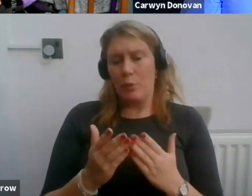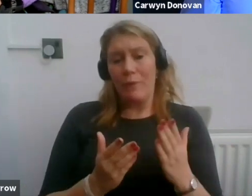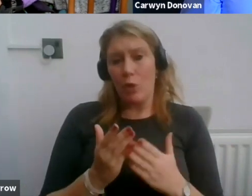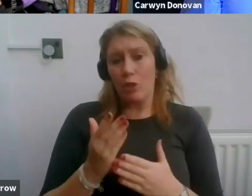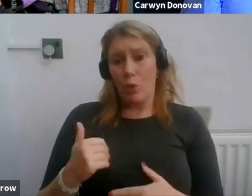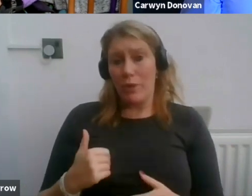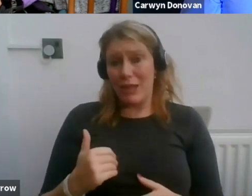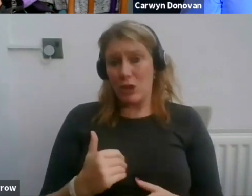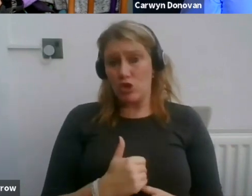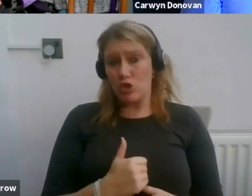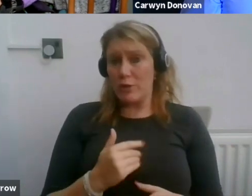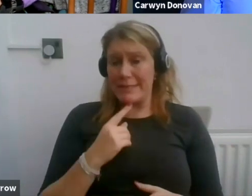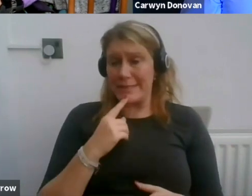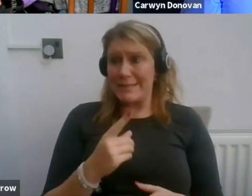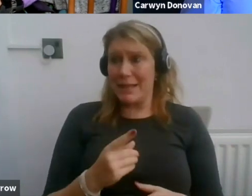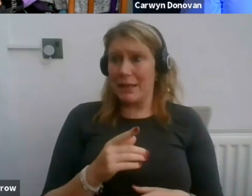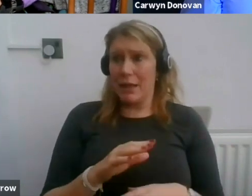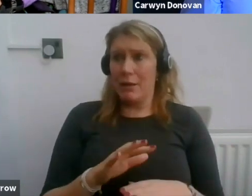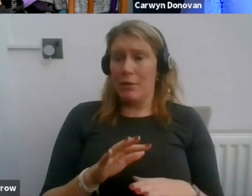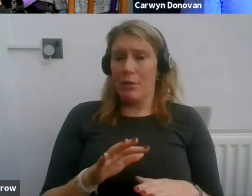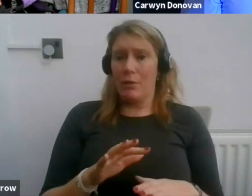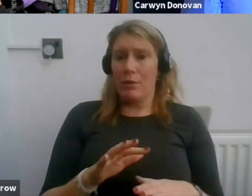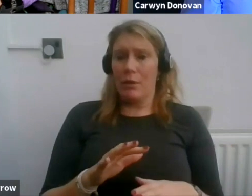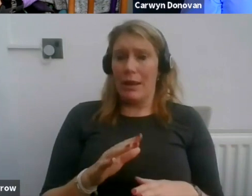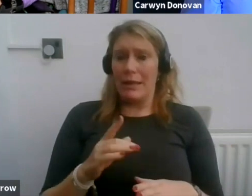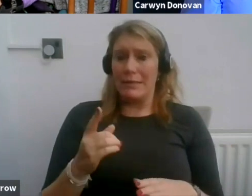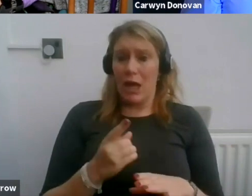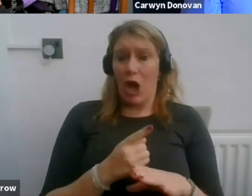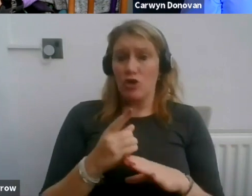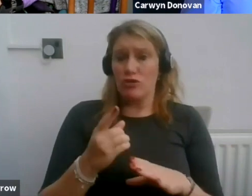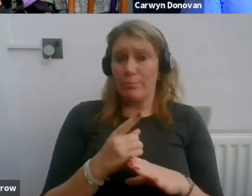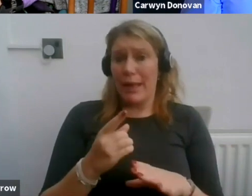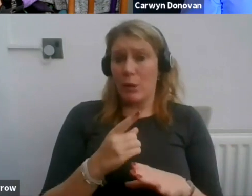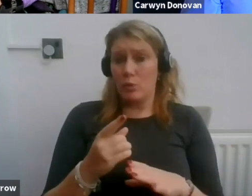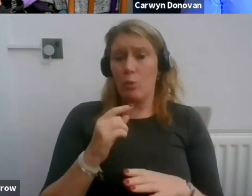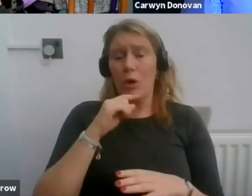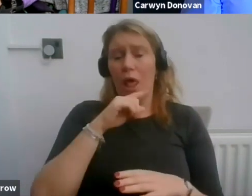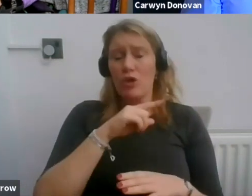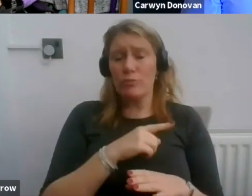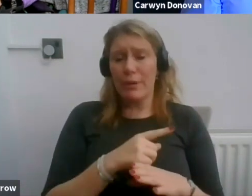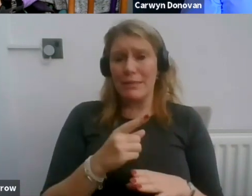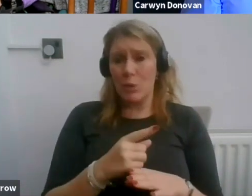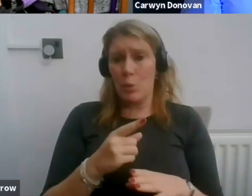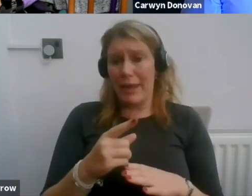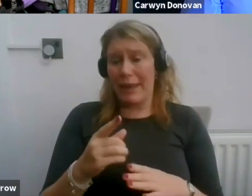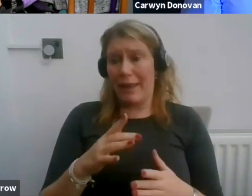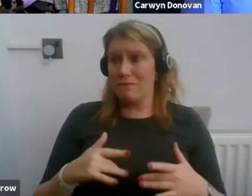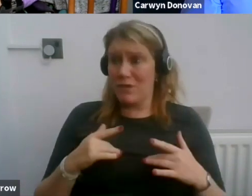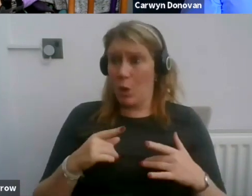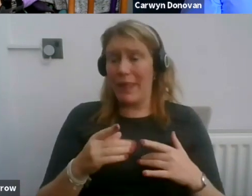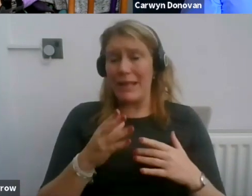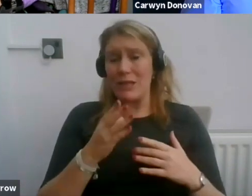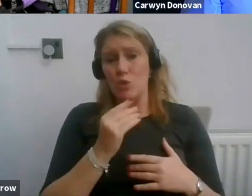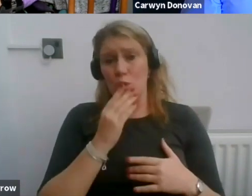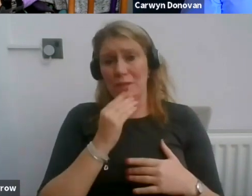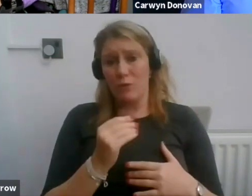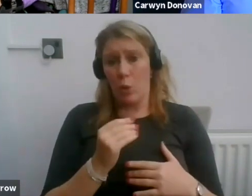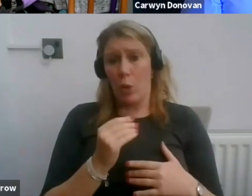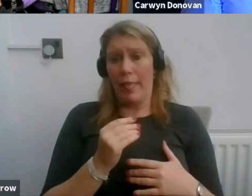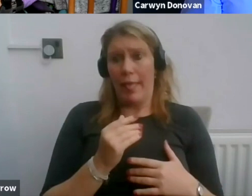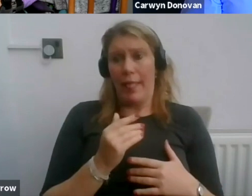you know, a great amount, but it is something. And members do find that very useful, you know, when